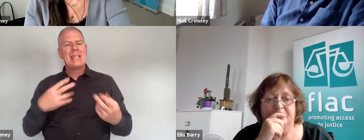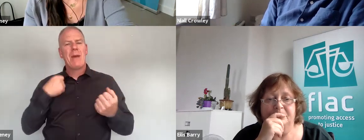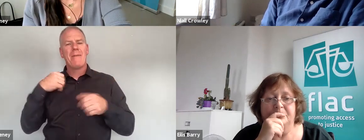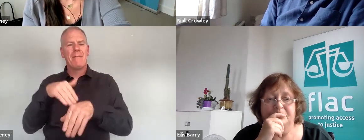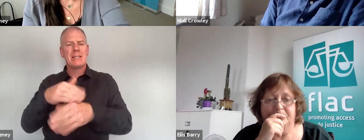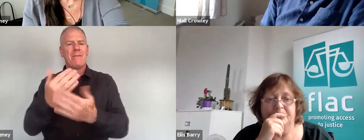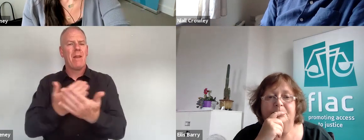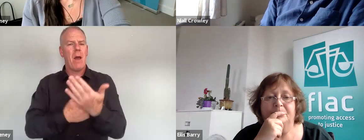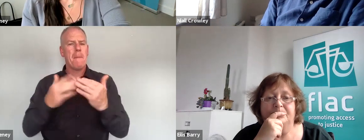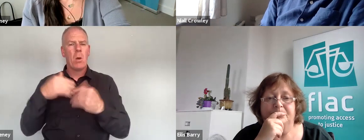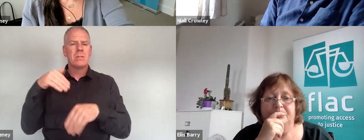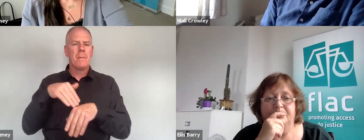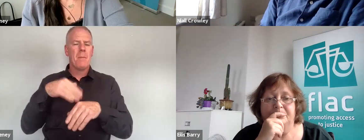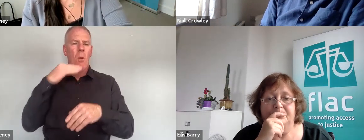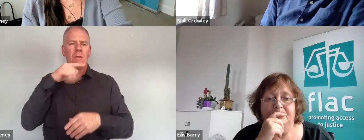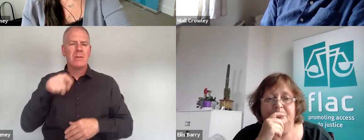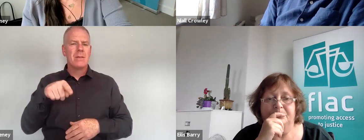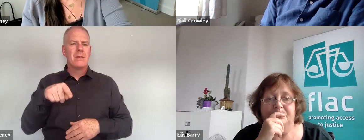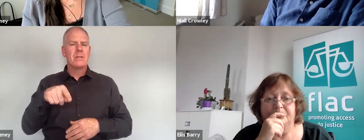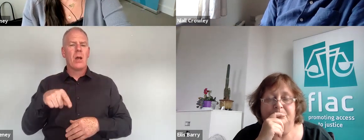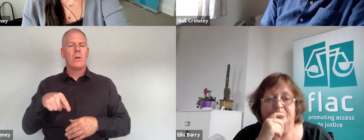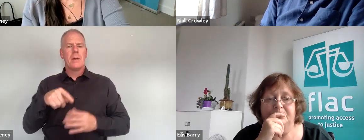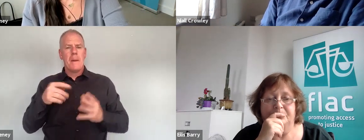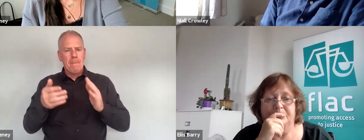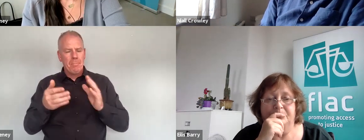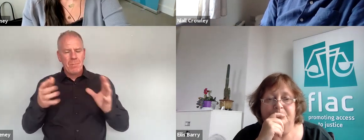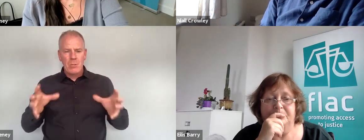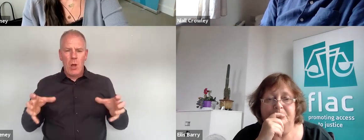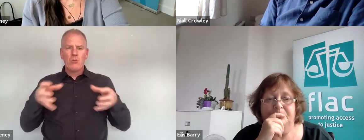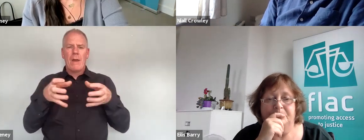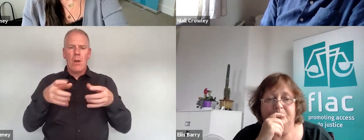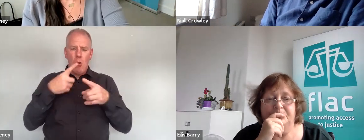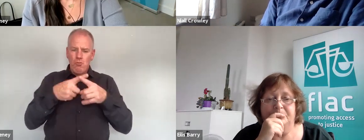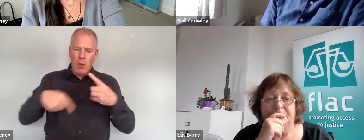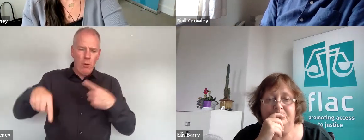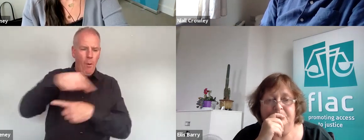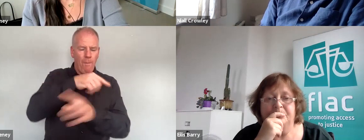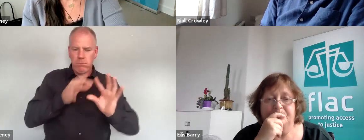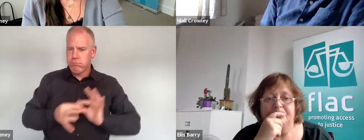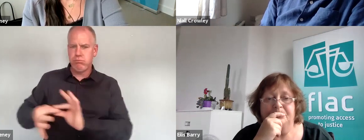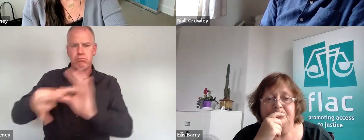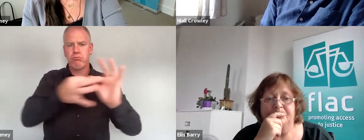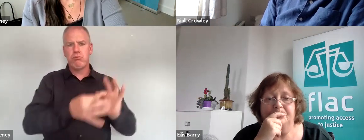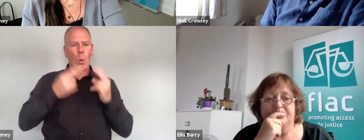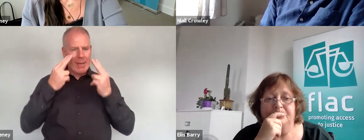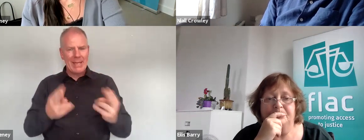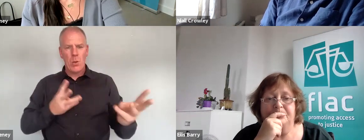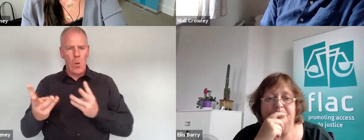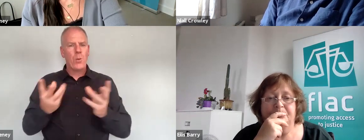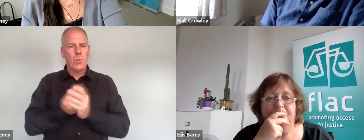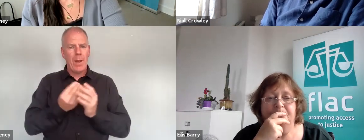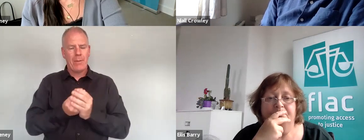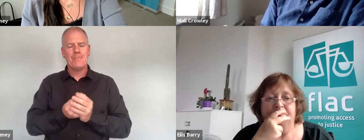of the law more generally so I do think that cumulative intersectional issue needs to be dealt with it needs to be